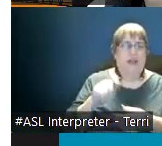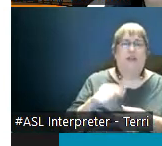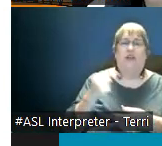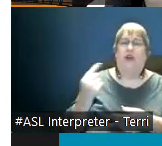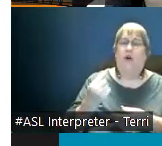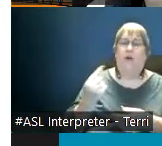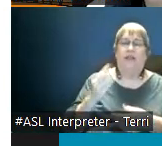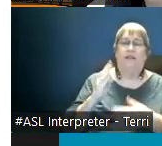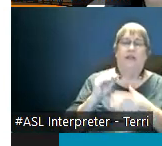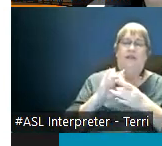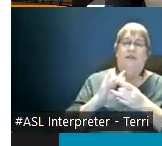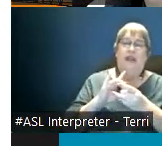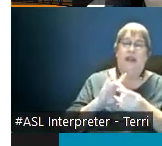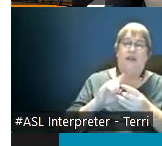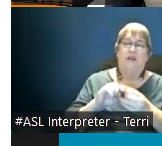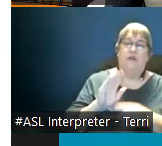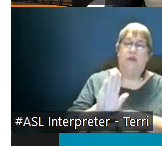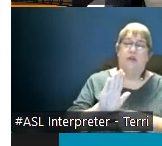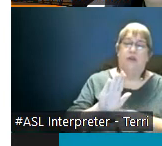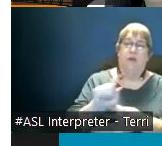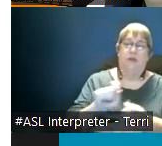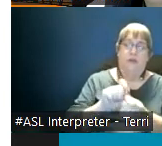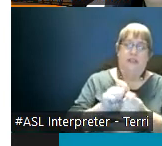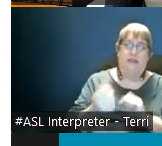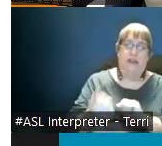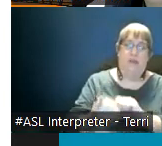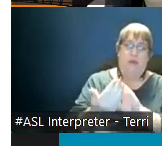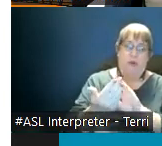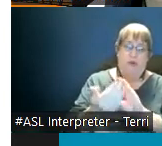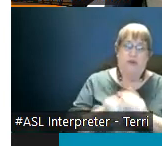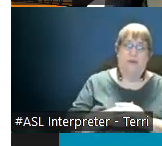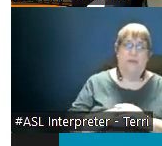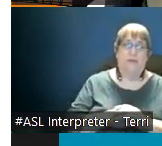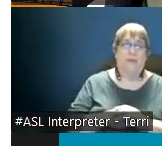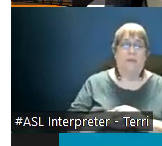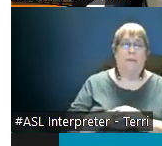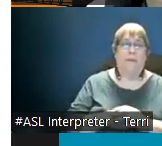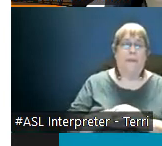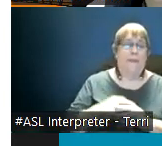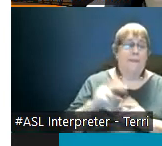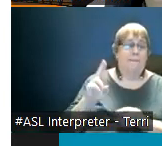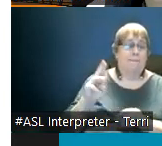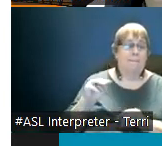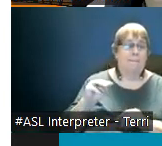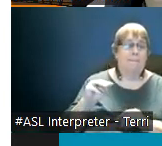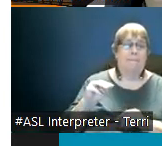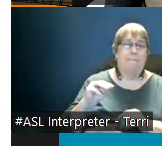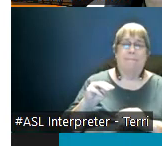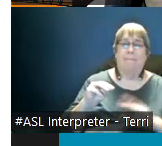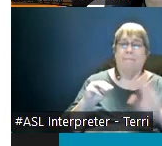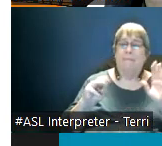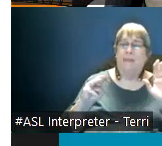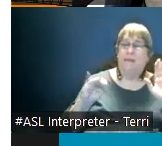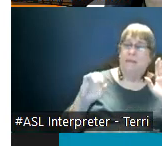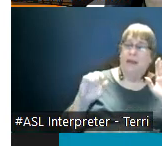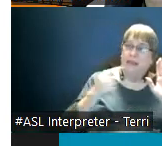with um your particular approach um belinda just